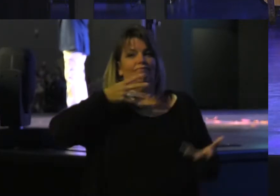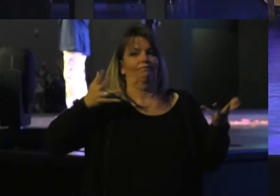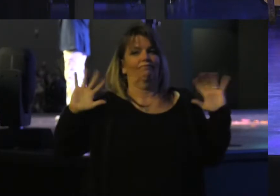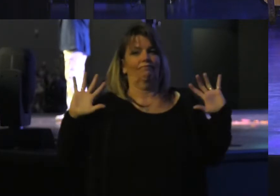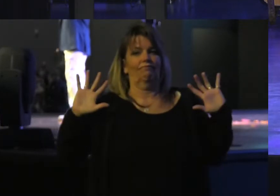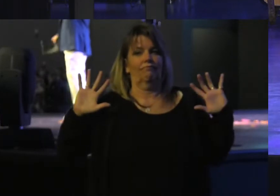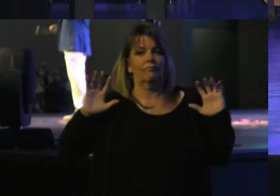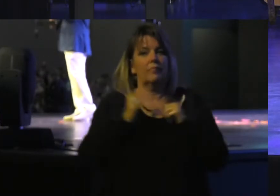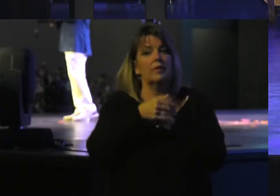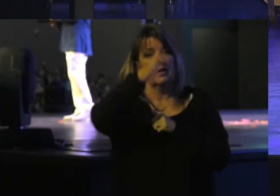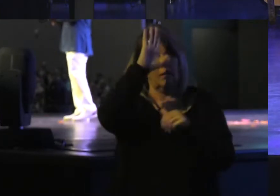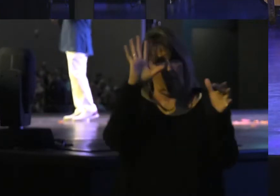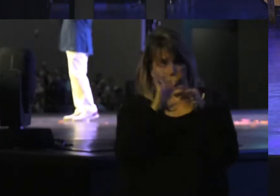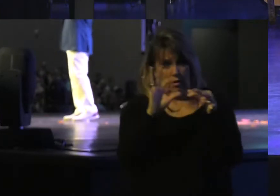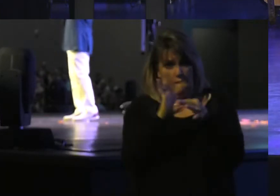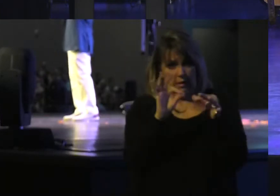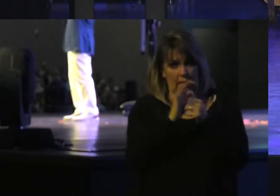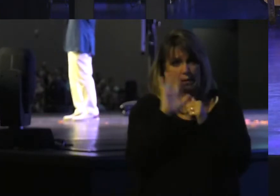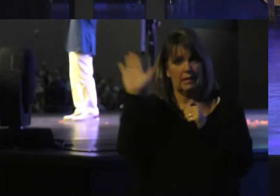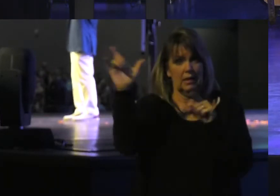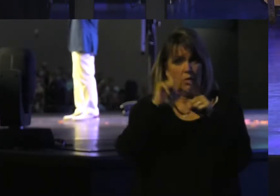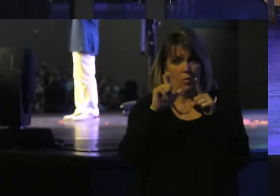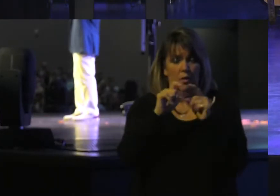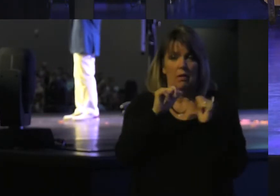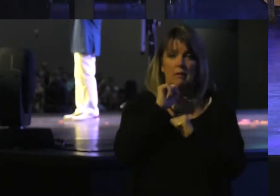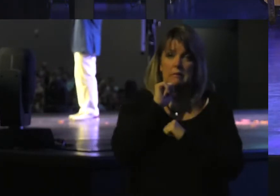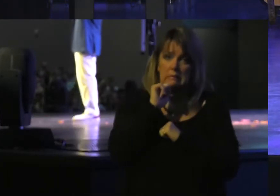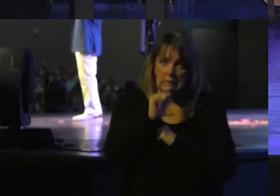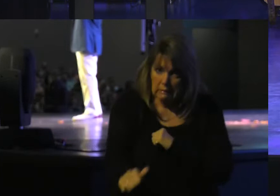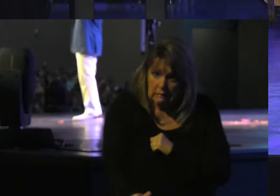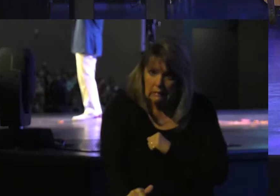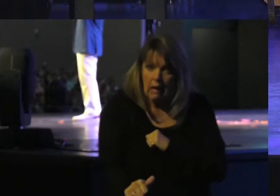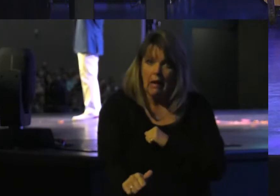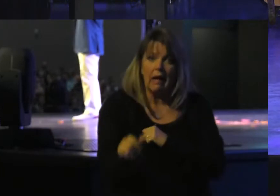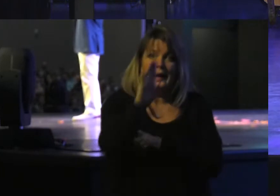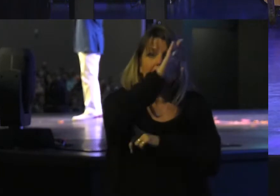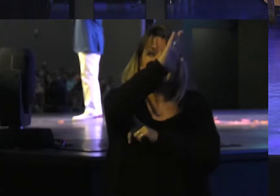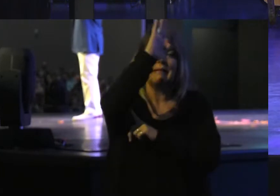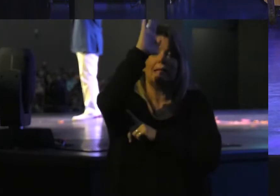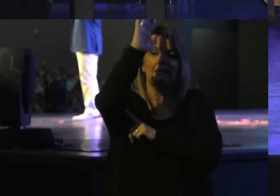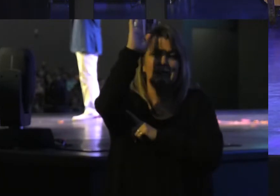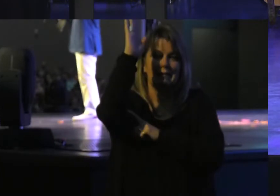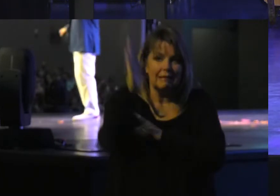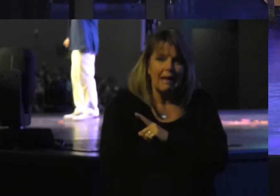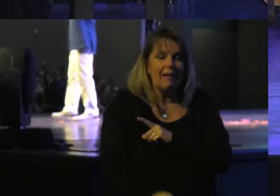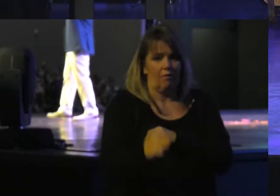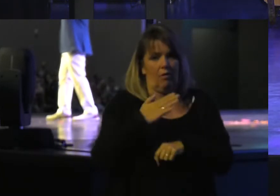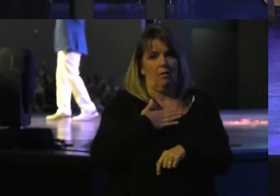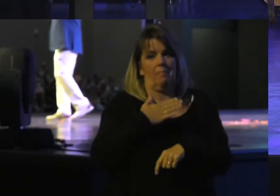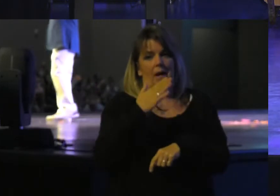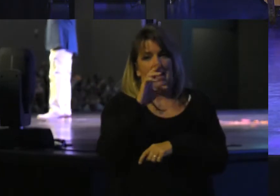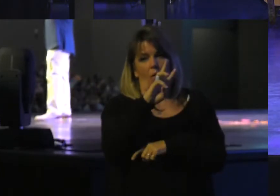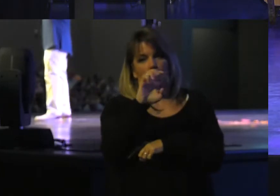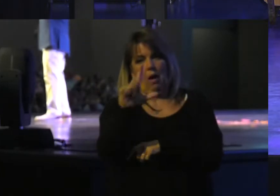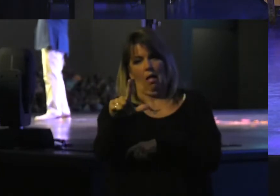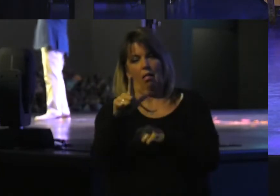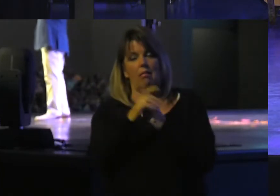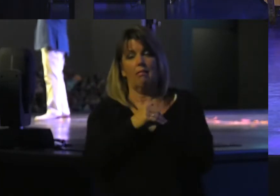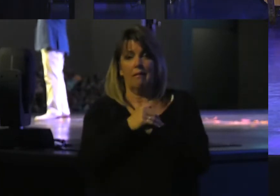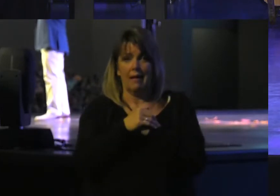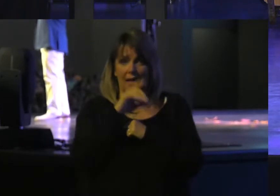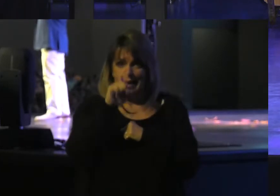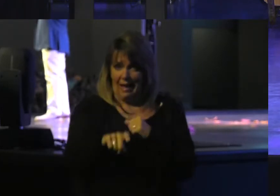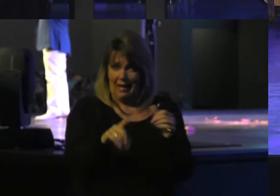He says in the word This is not ever my will. The fact that he has to